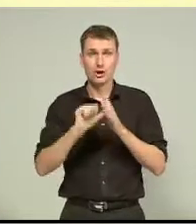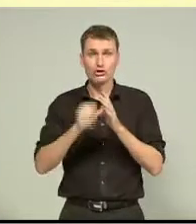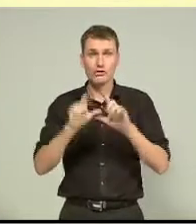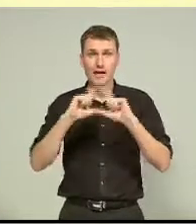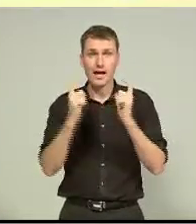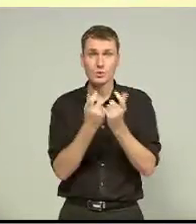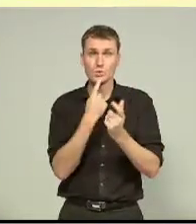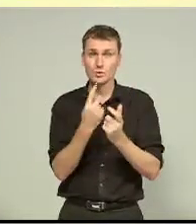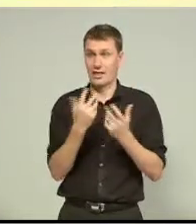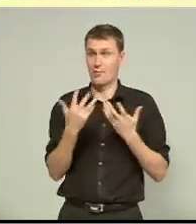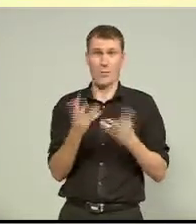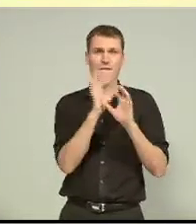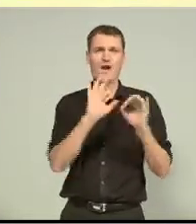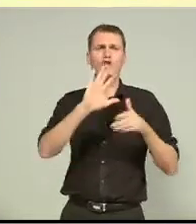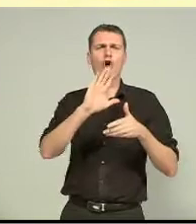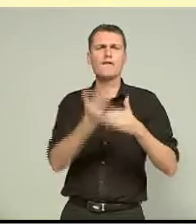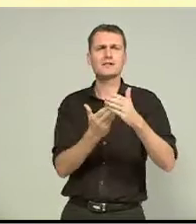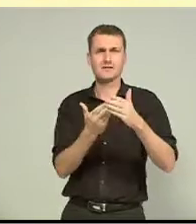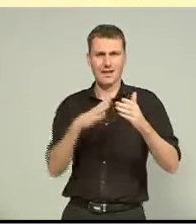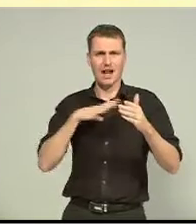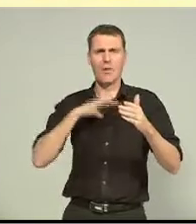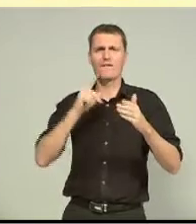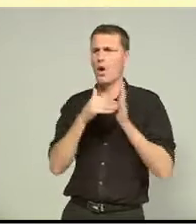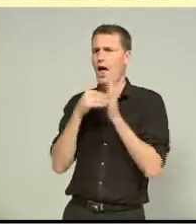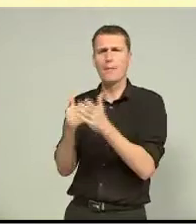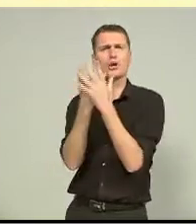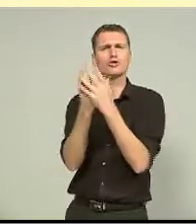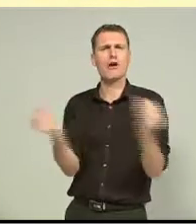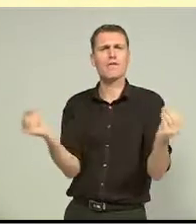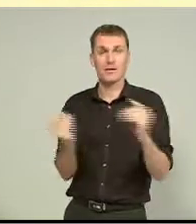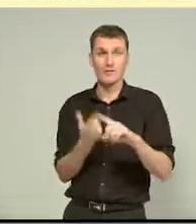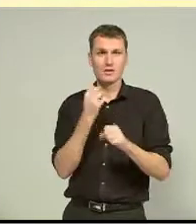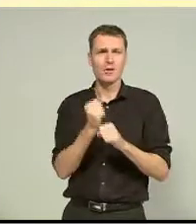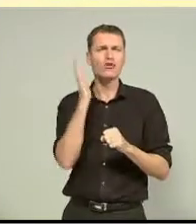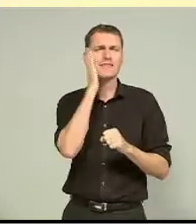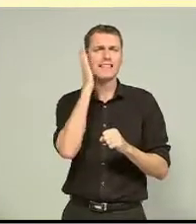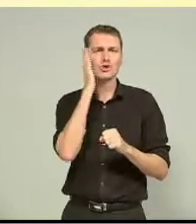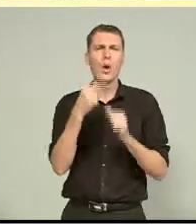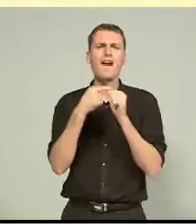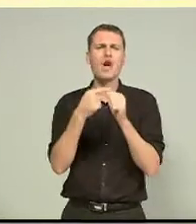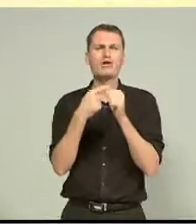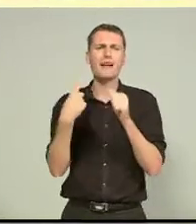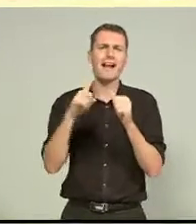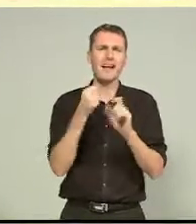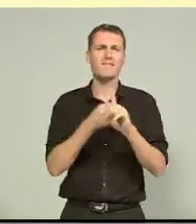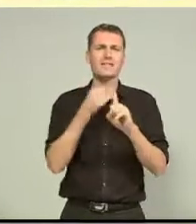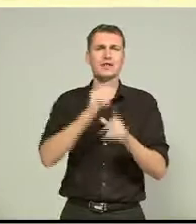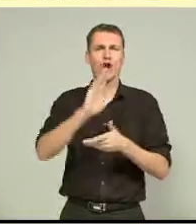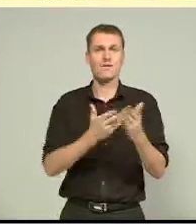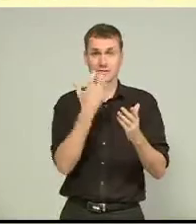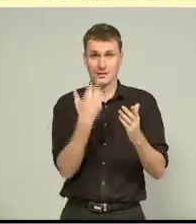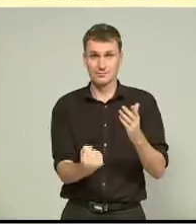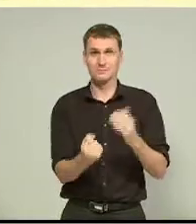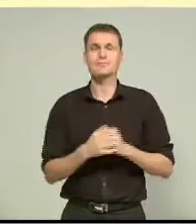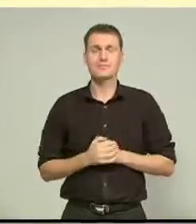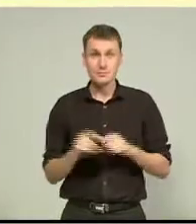free services available to people to help resolve matters, including the residential advisory and advocacy services. Labour